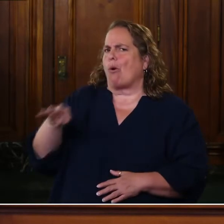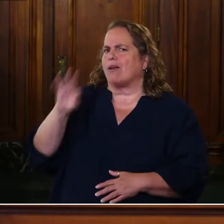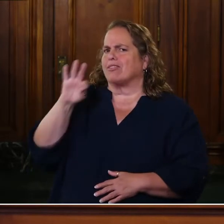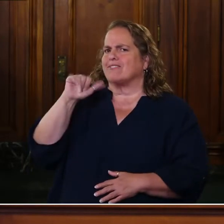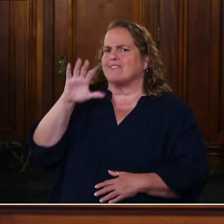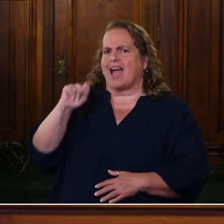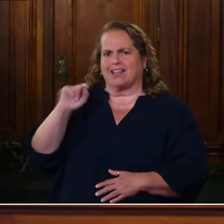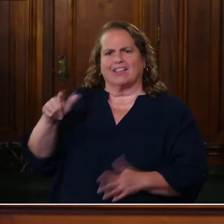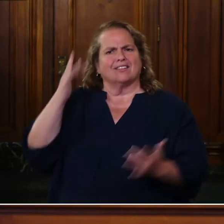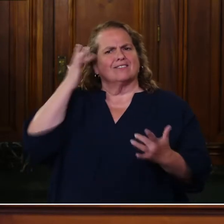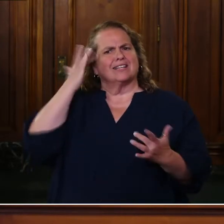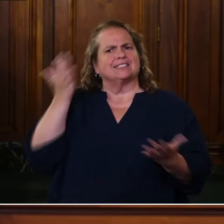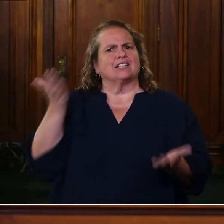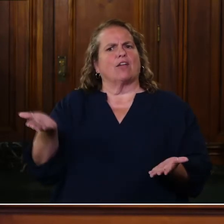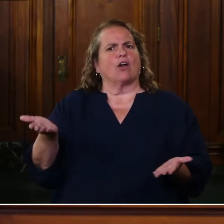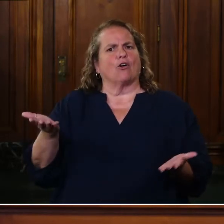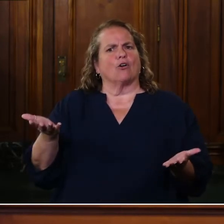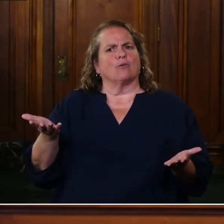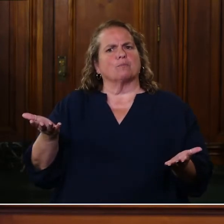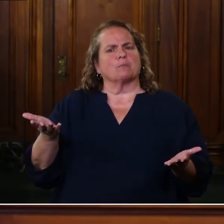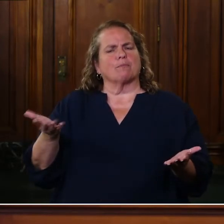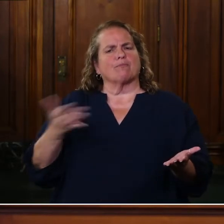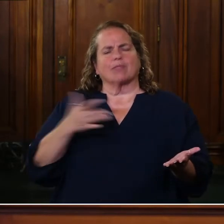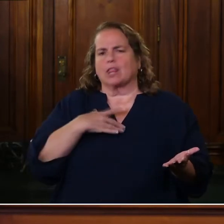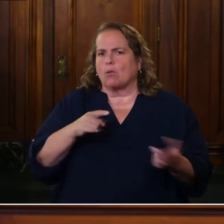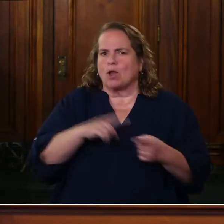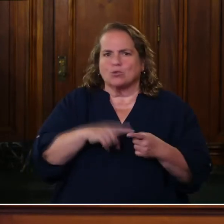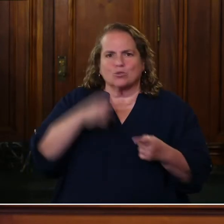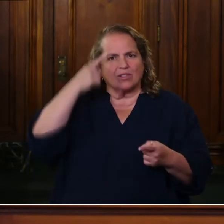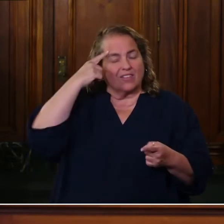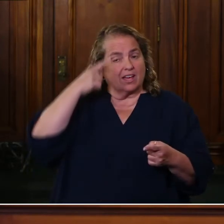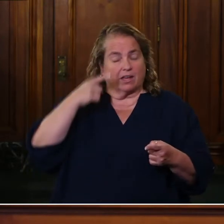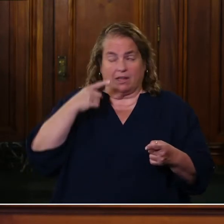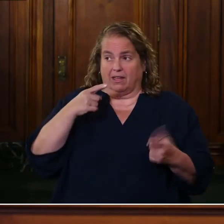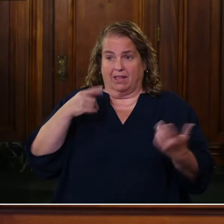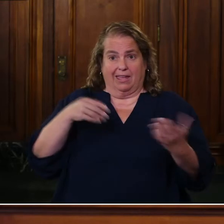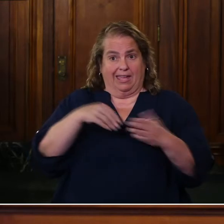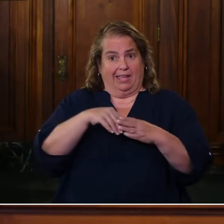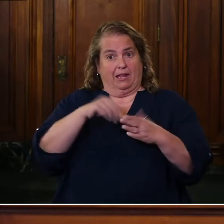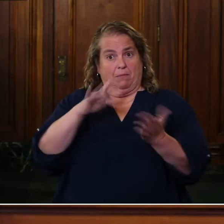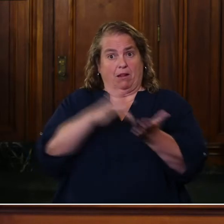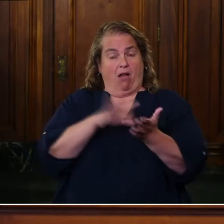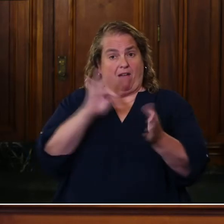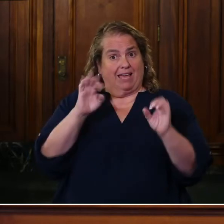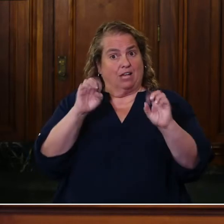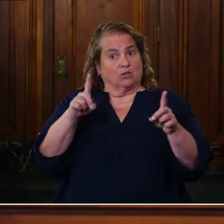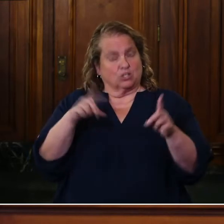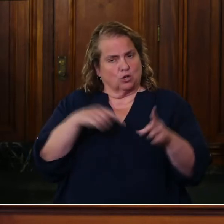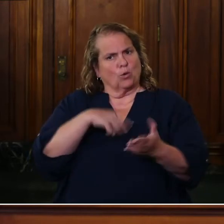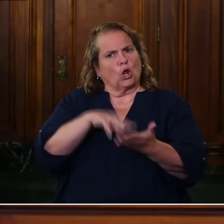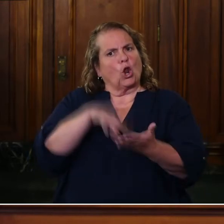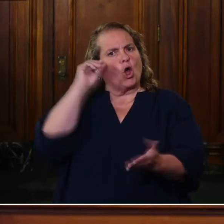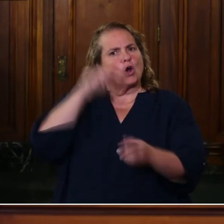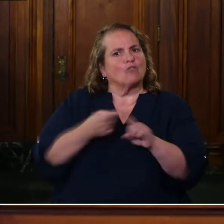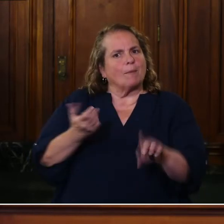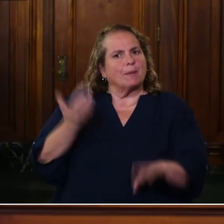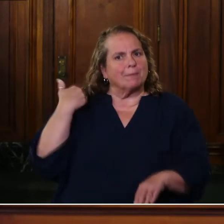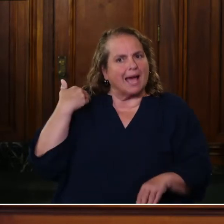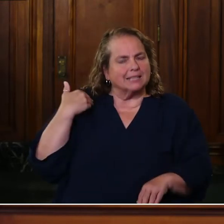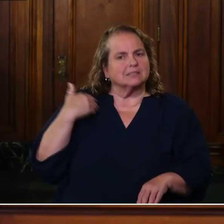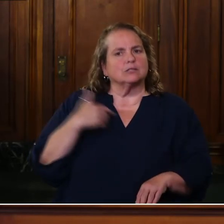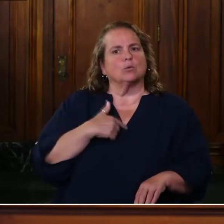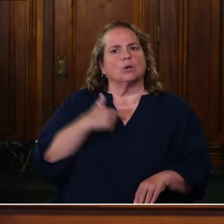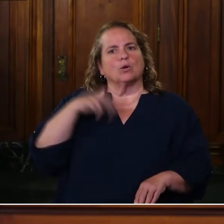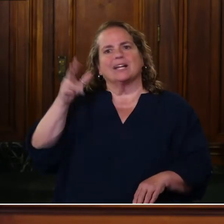And I would like to think in, in, in, uh, bastions of education. We would learn from the past. We would